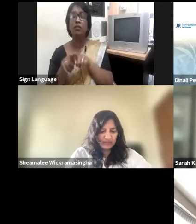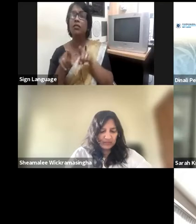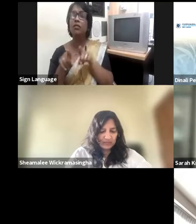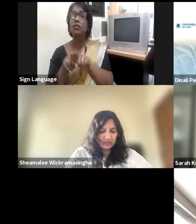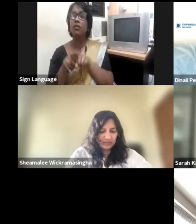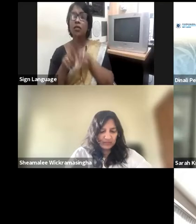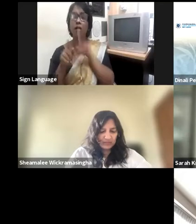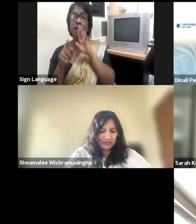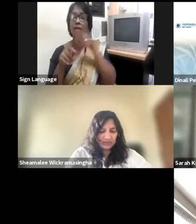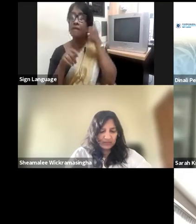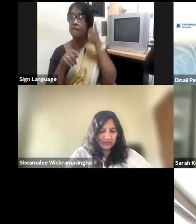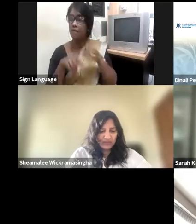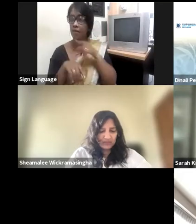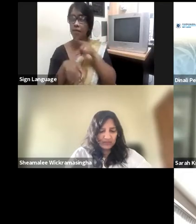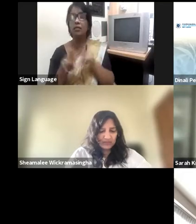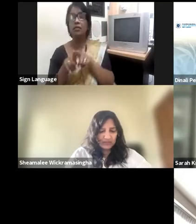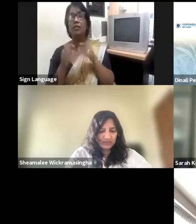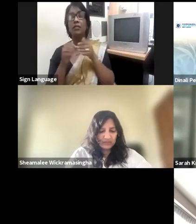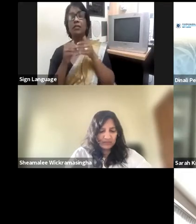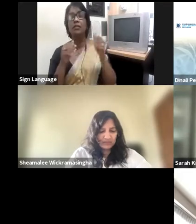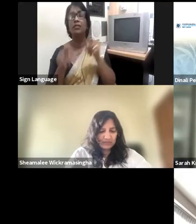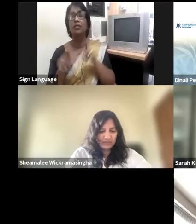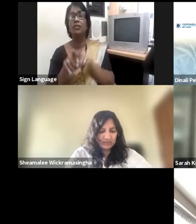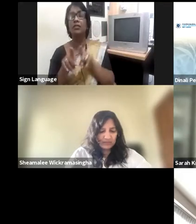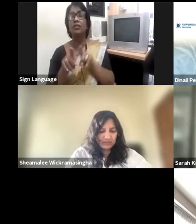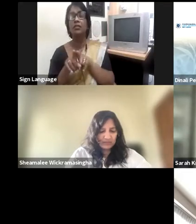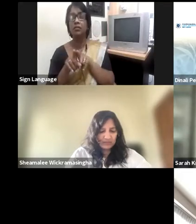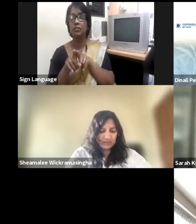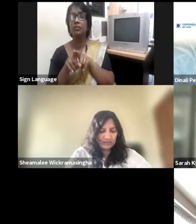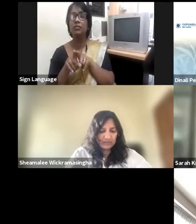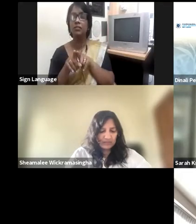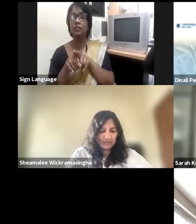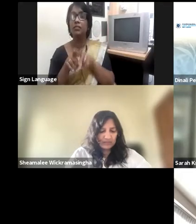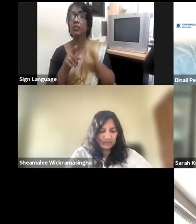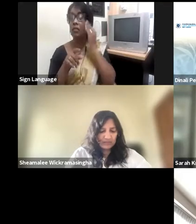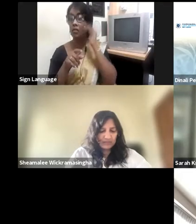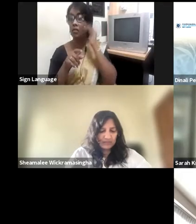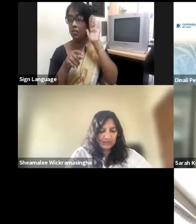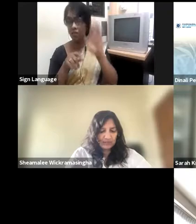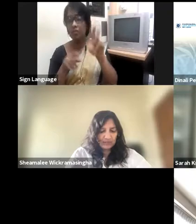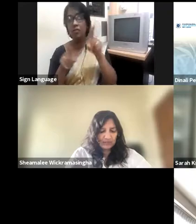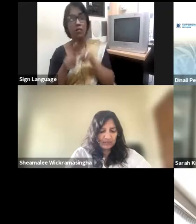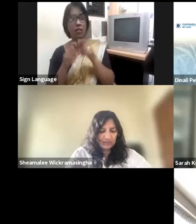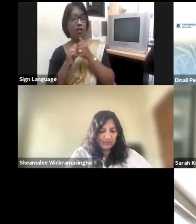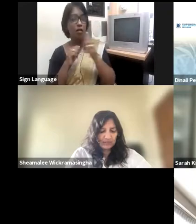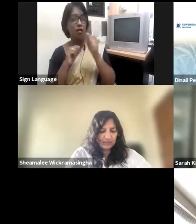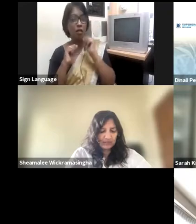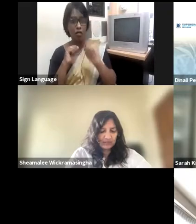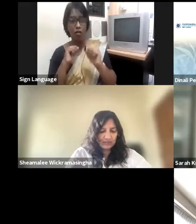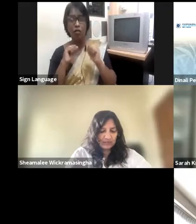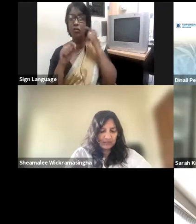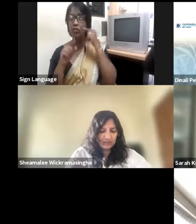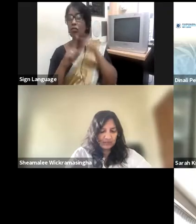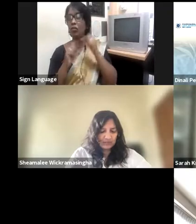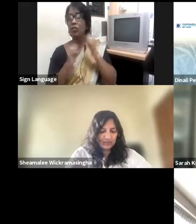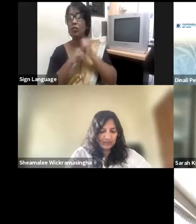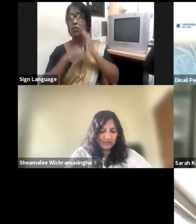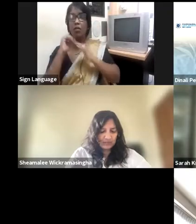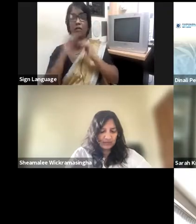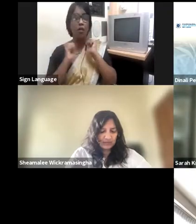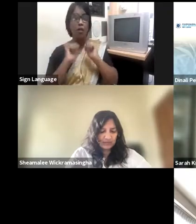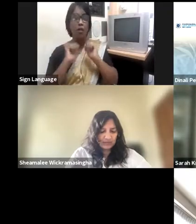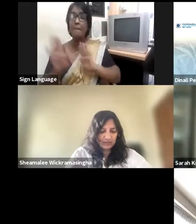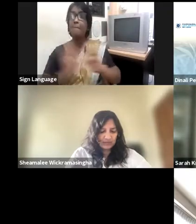what women highlight as a risk or how they can manage a situation can be very different to what their male